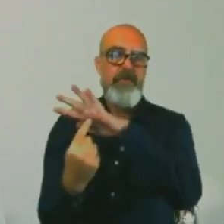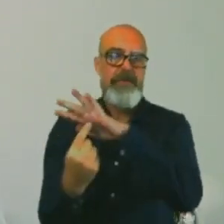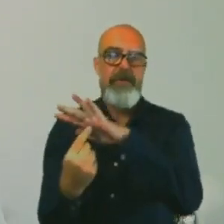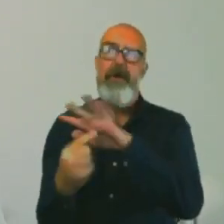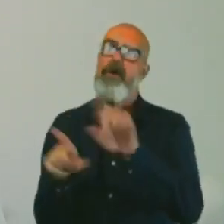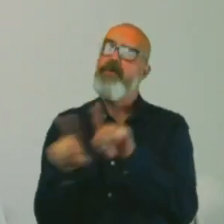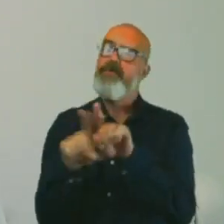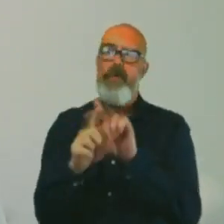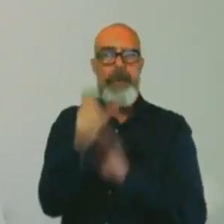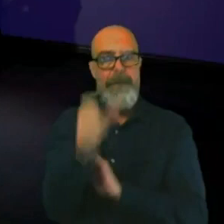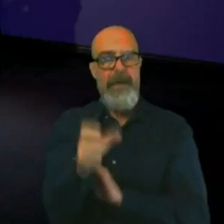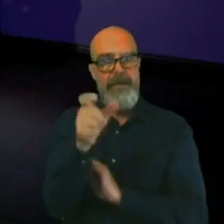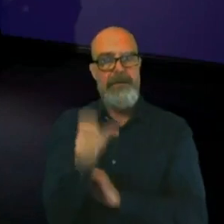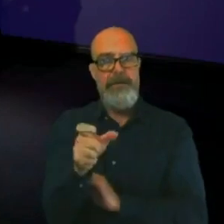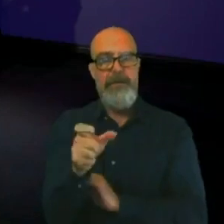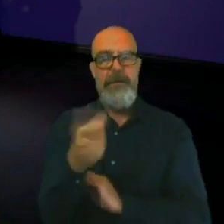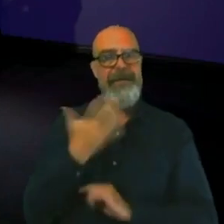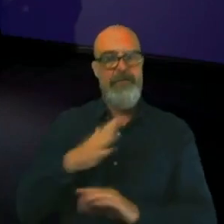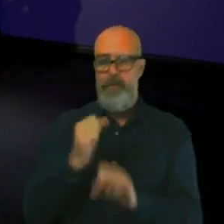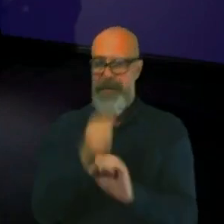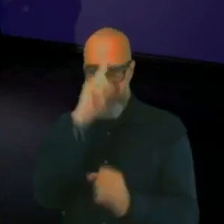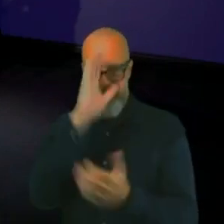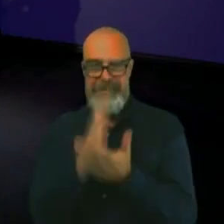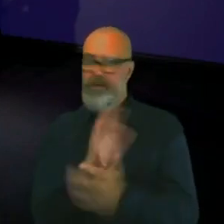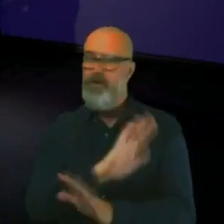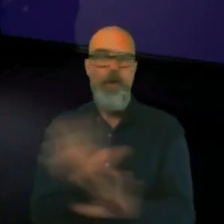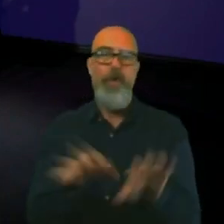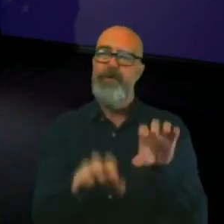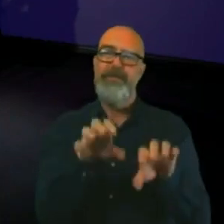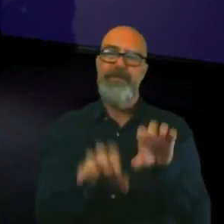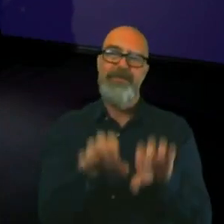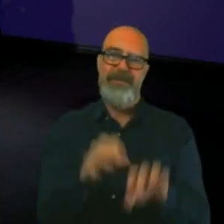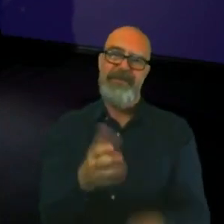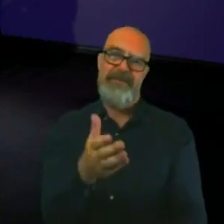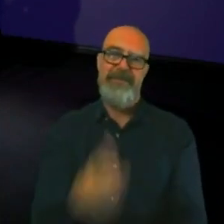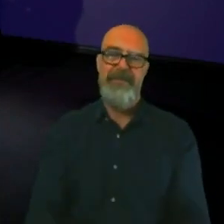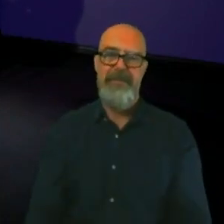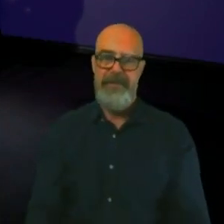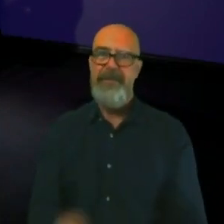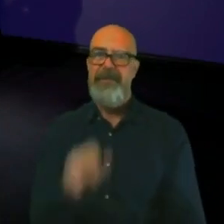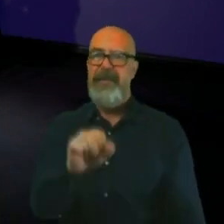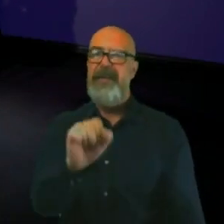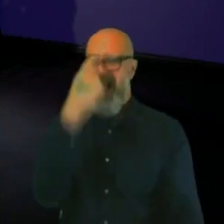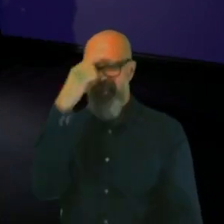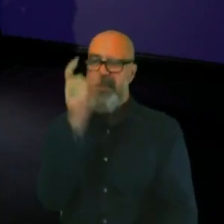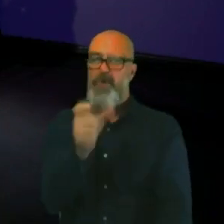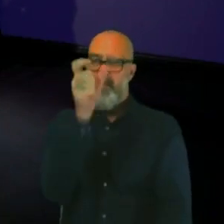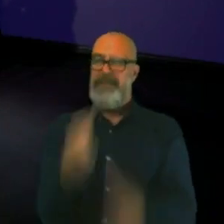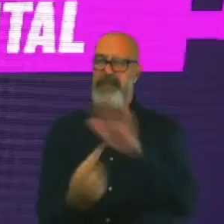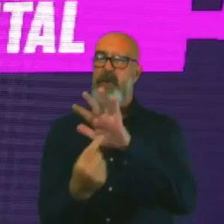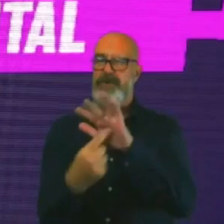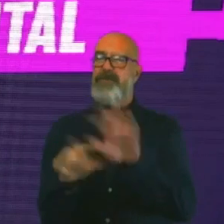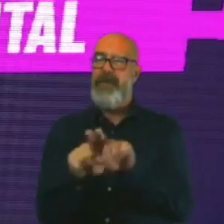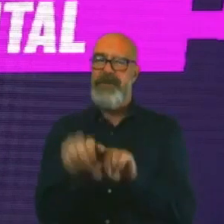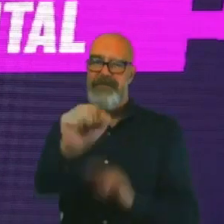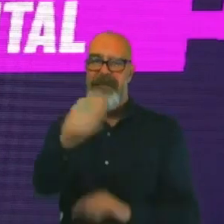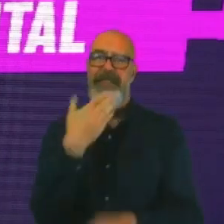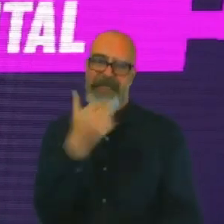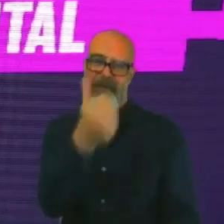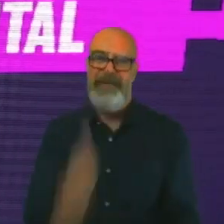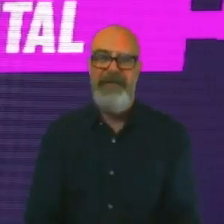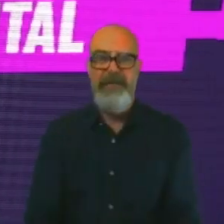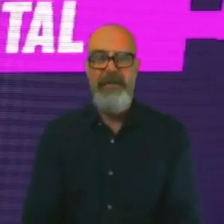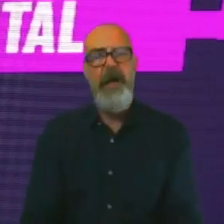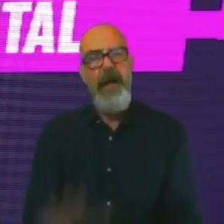is the vital piece in there as well. Yeah, I feel we're pretty vital still. Thank you for that. Hello, Grace.